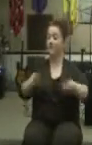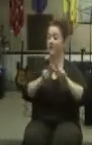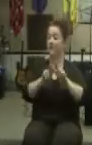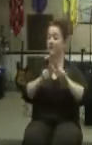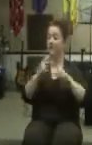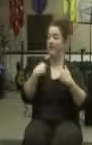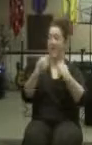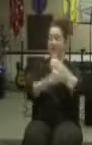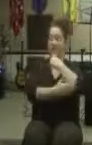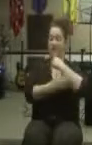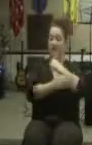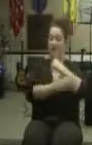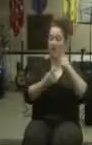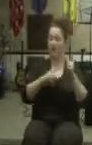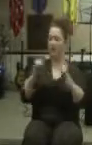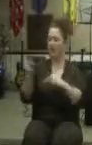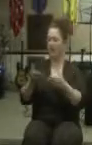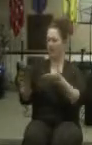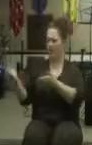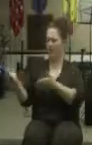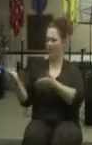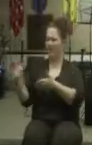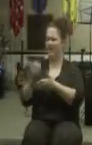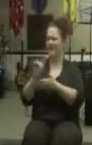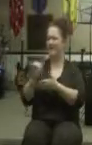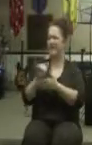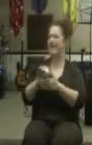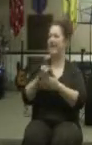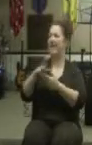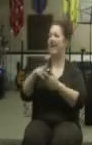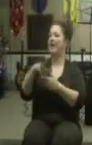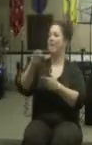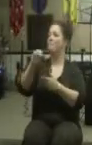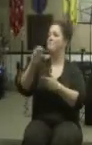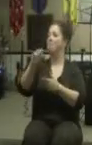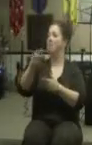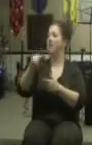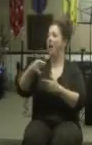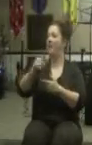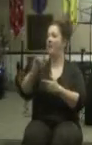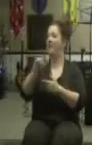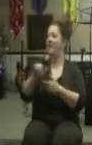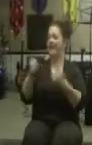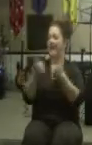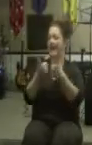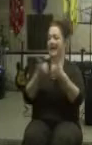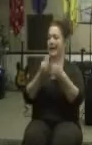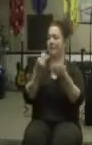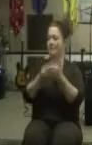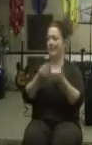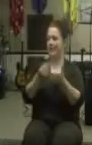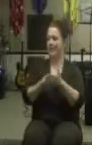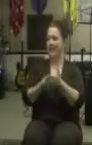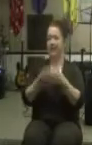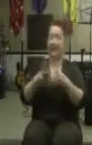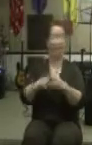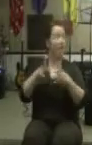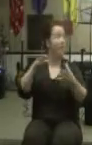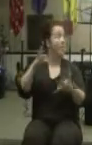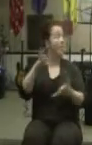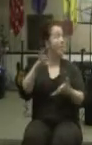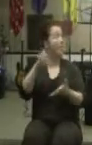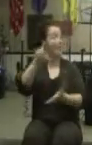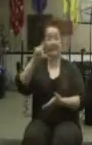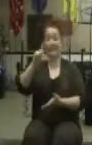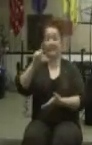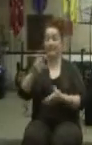I have been to countries where they have given me an offering, and it's like monopoly money. I got a chunk this